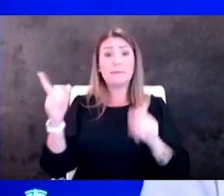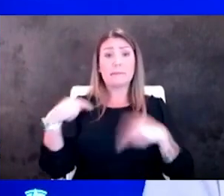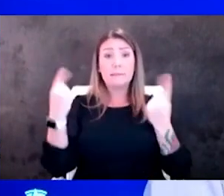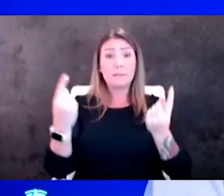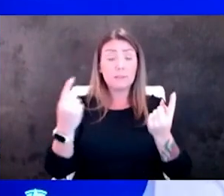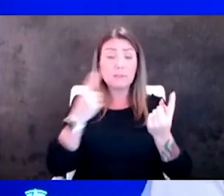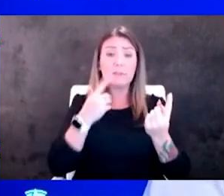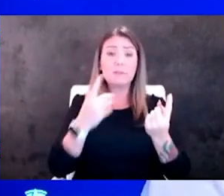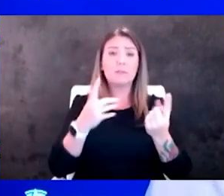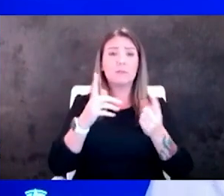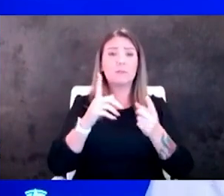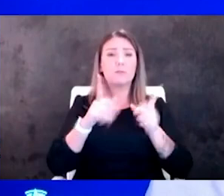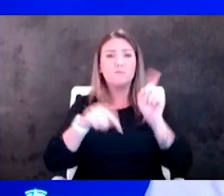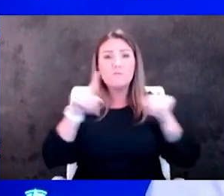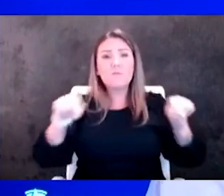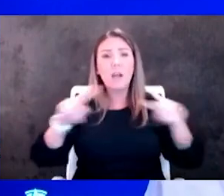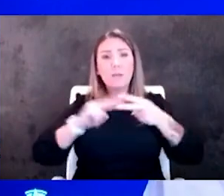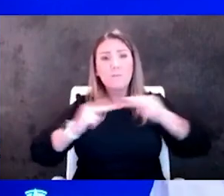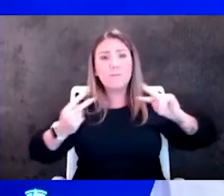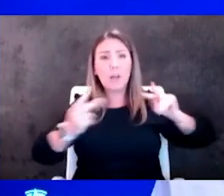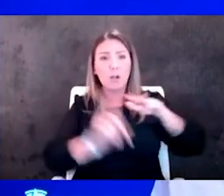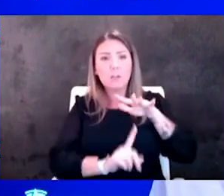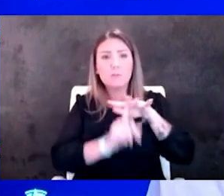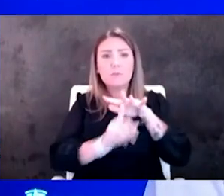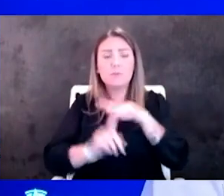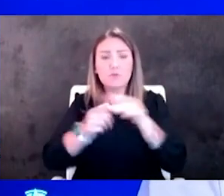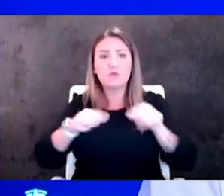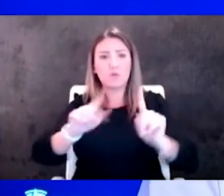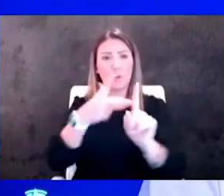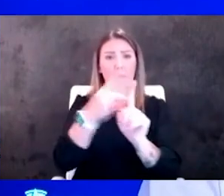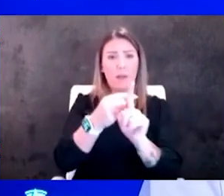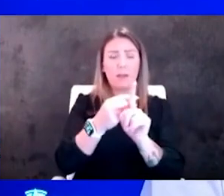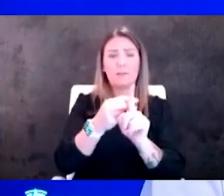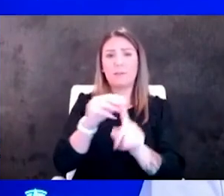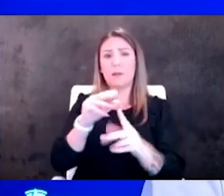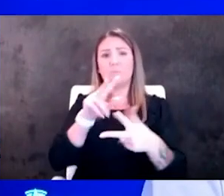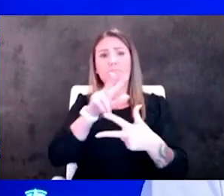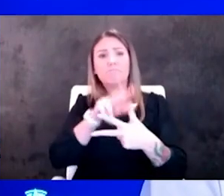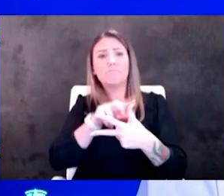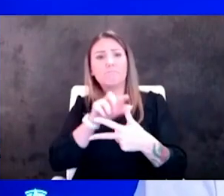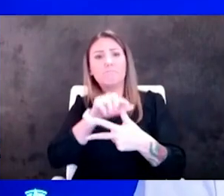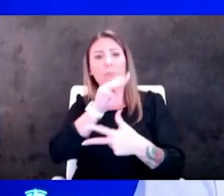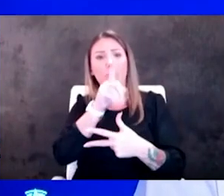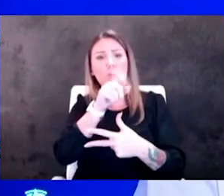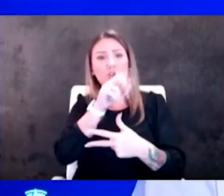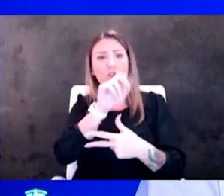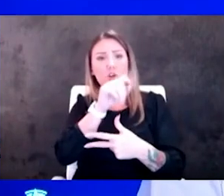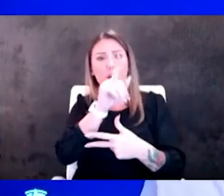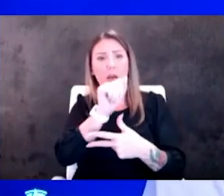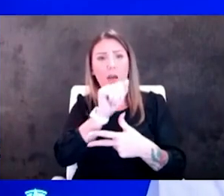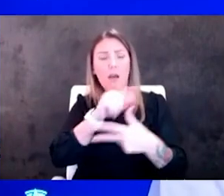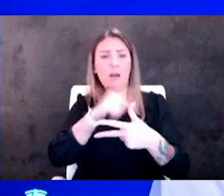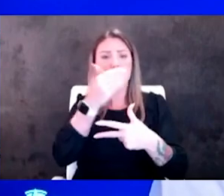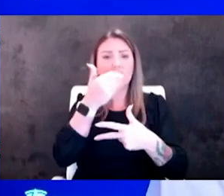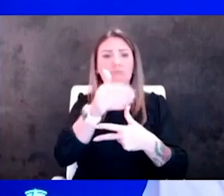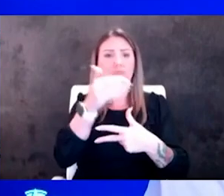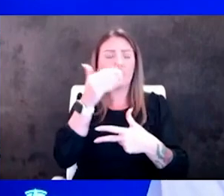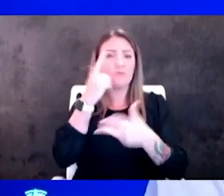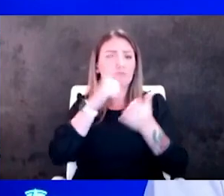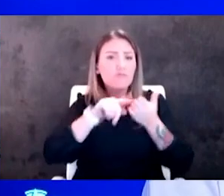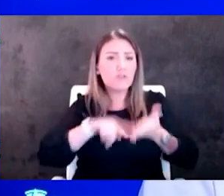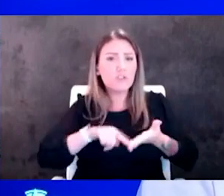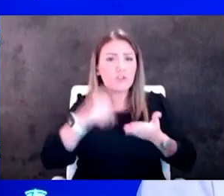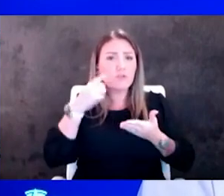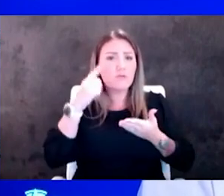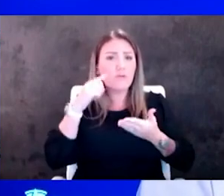variants come out during the time of vaccines and we know that moderna initially went ahead to start looking at research for that that